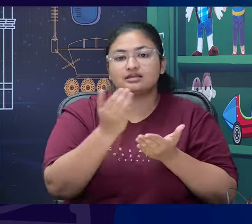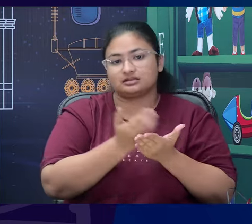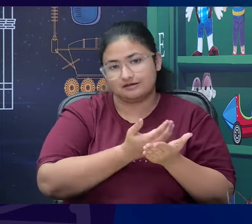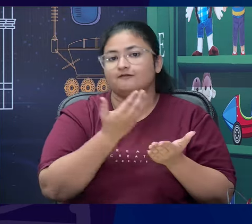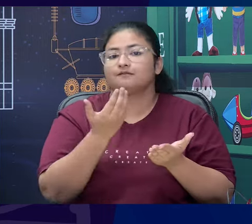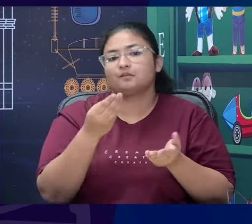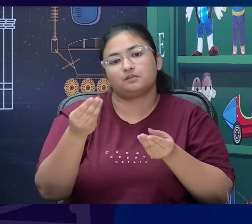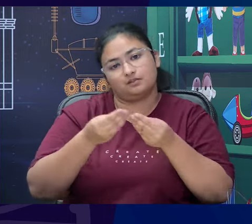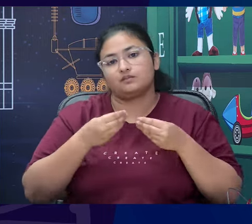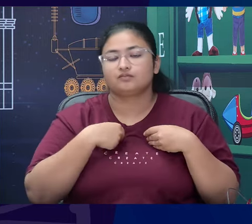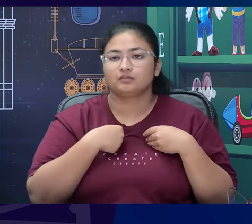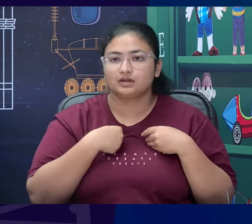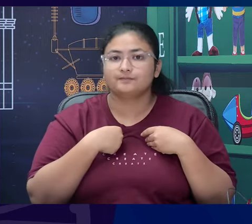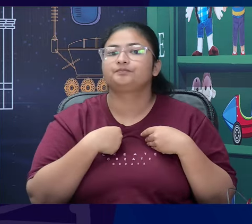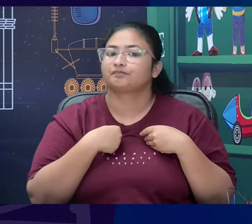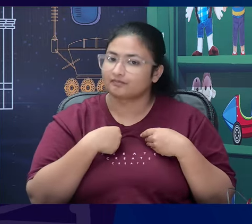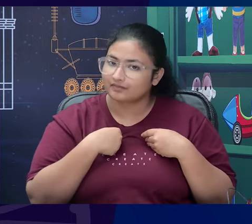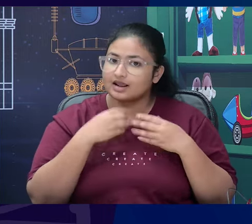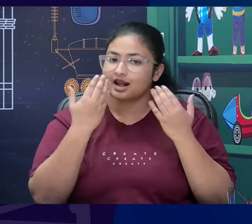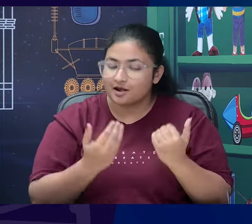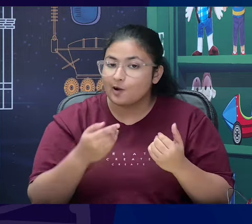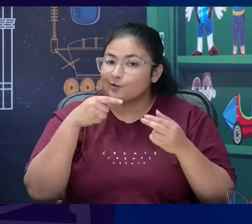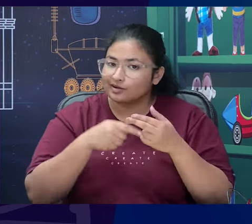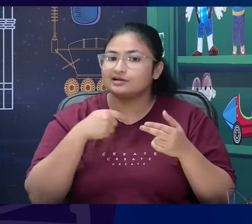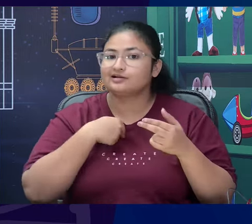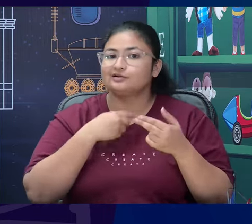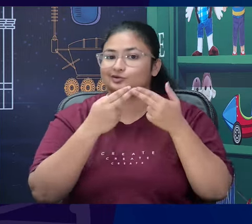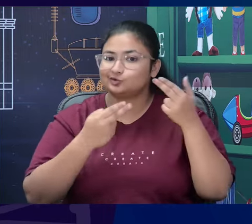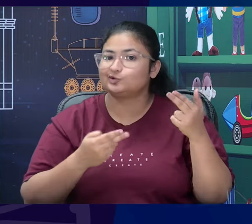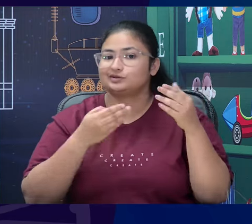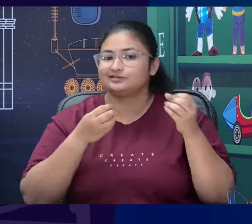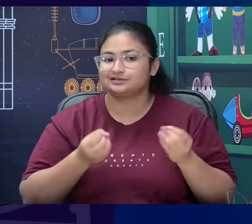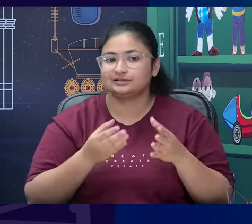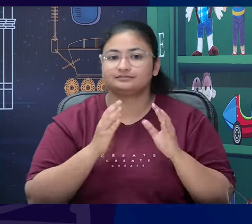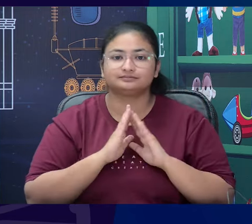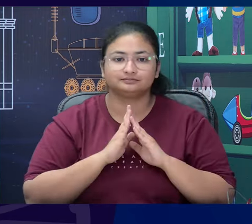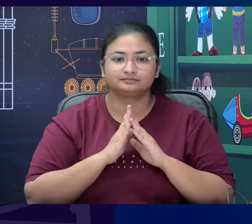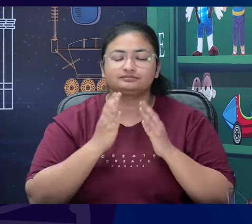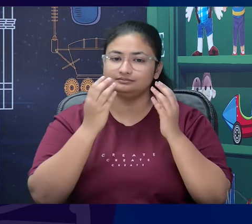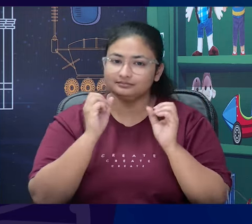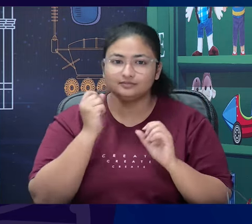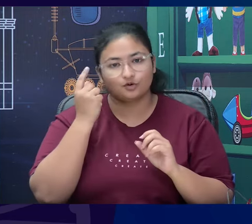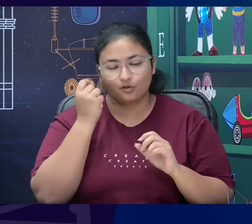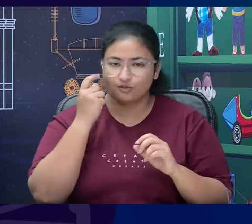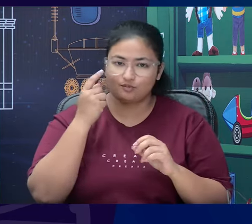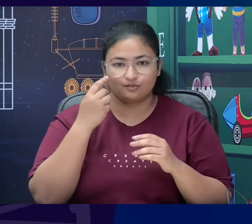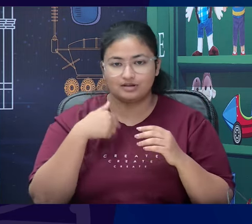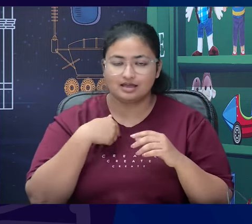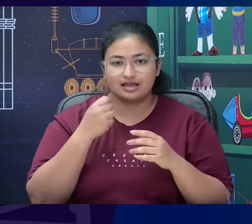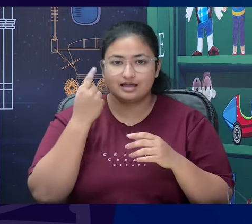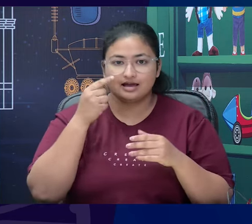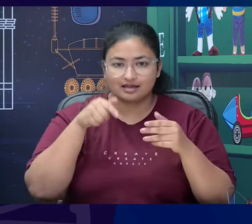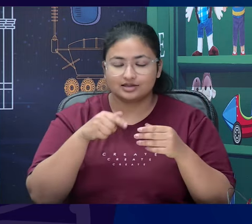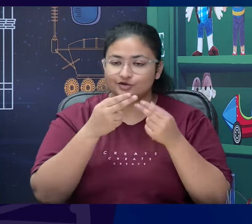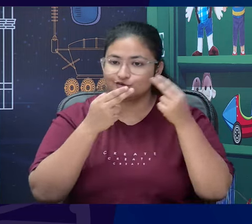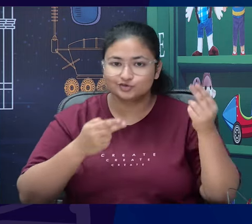and this is how our story begins. Ma'am this is the story, this is how the story begins like